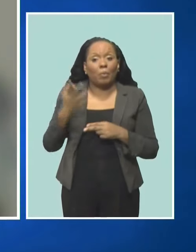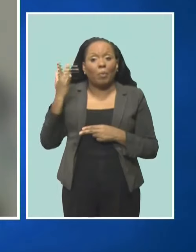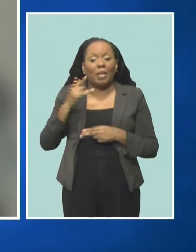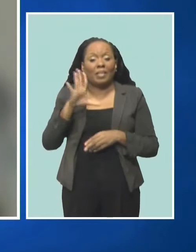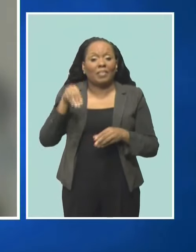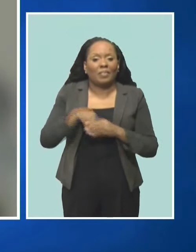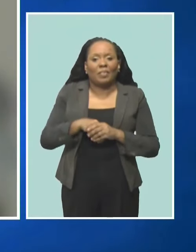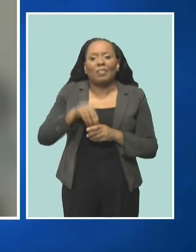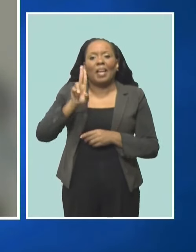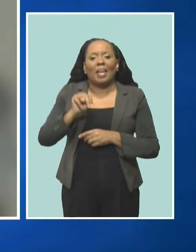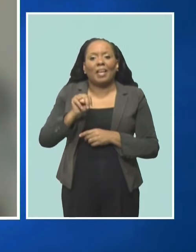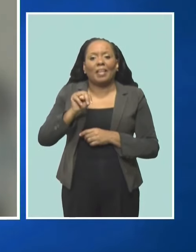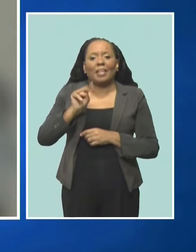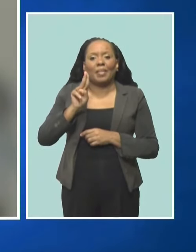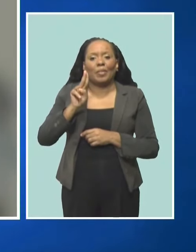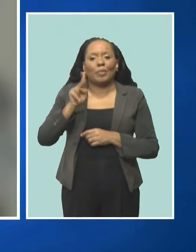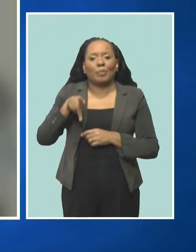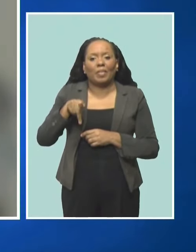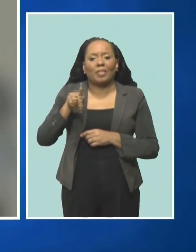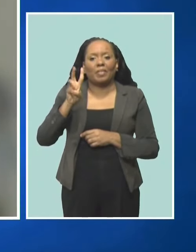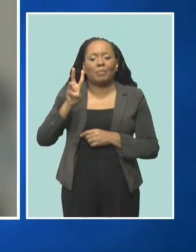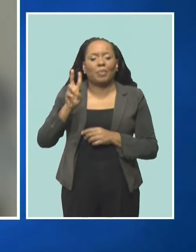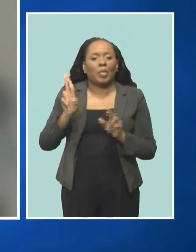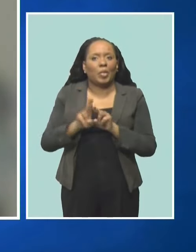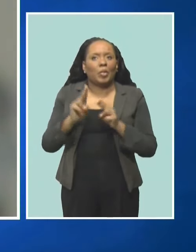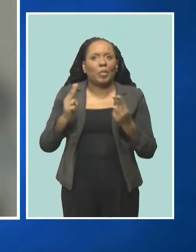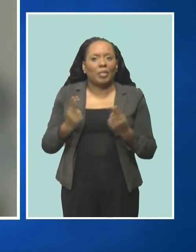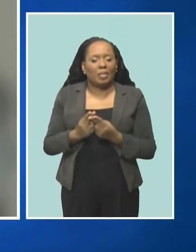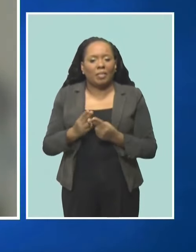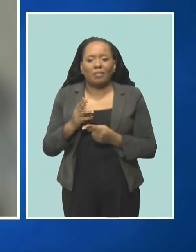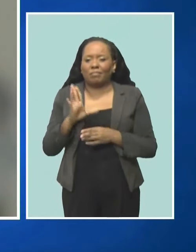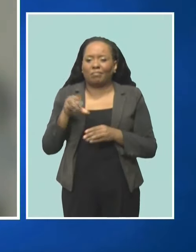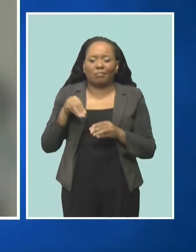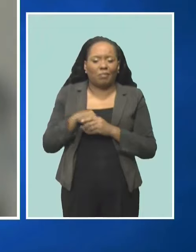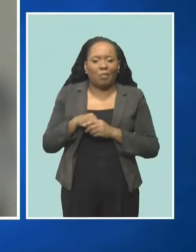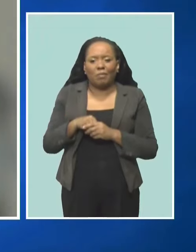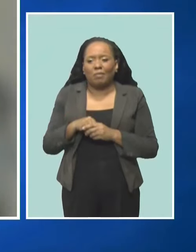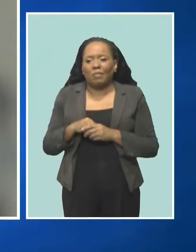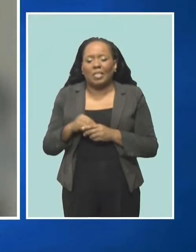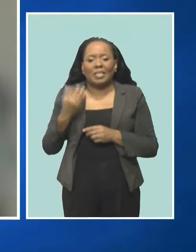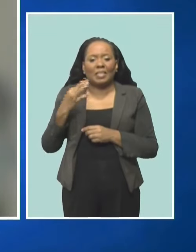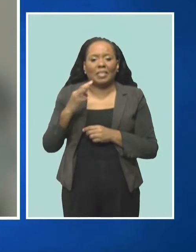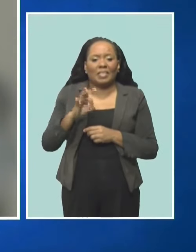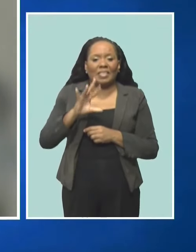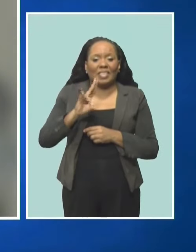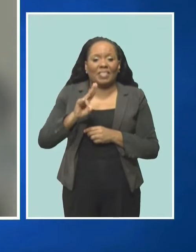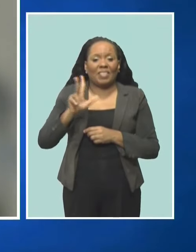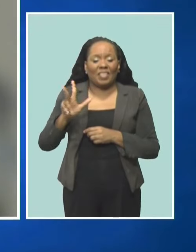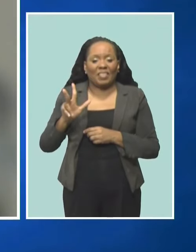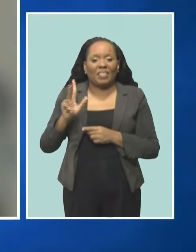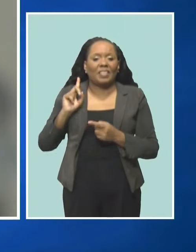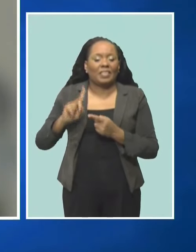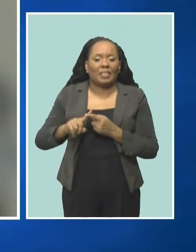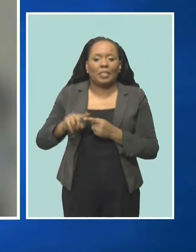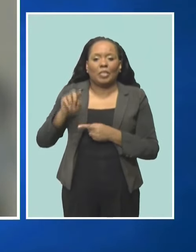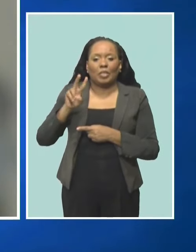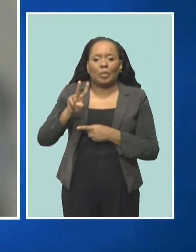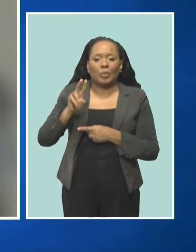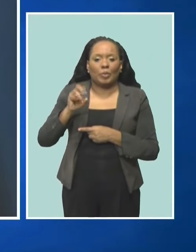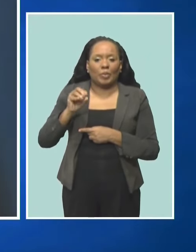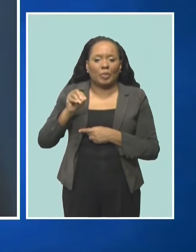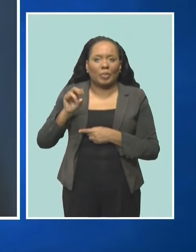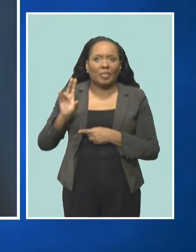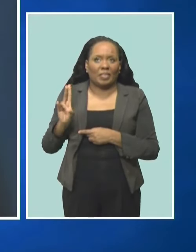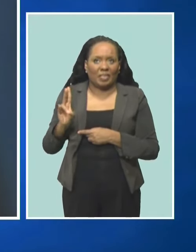NUPW, an institution whose membership he served faithfully and vigorously from 1973 to 2007,